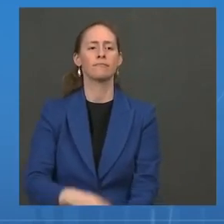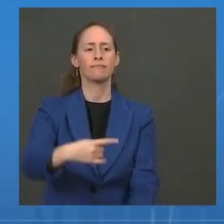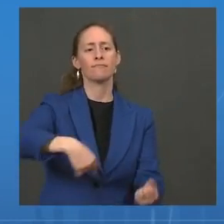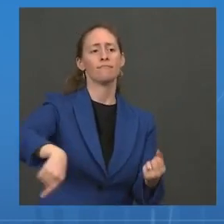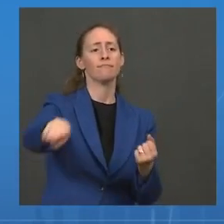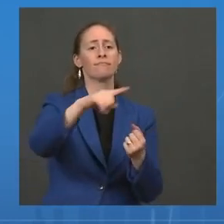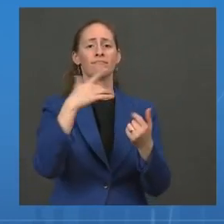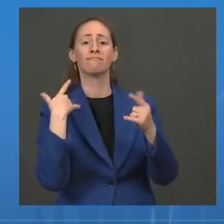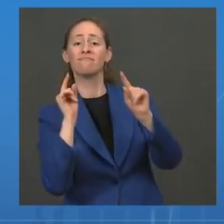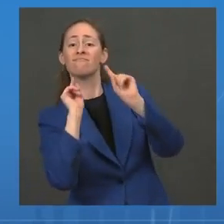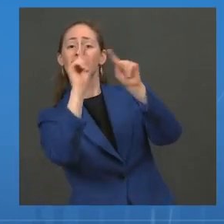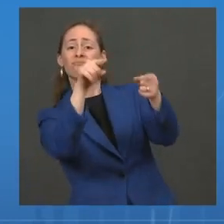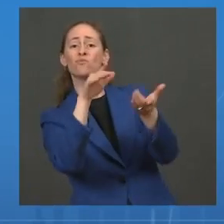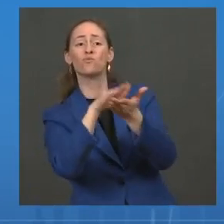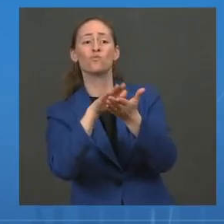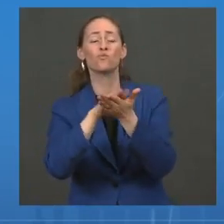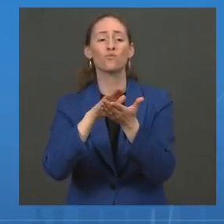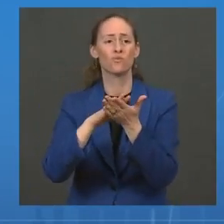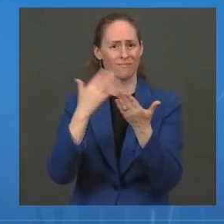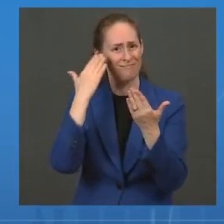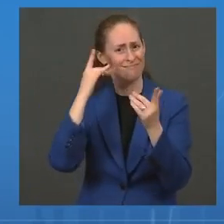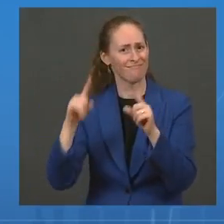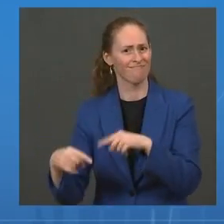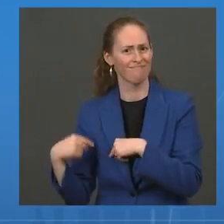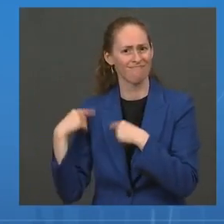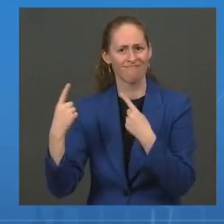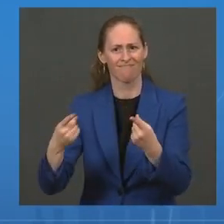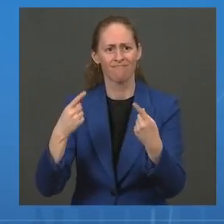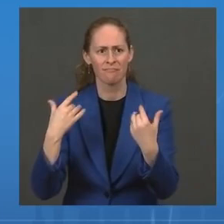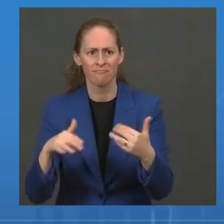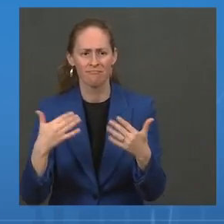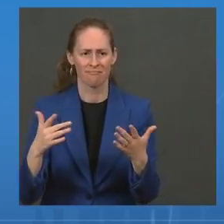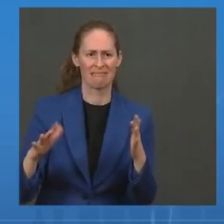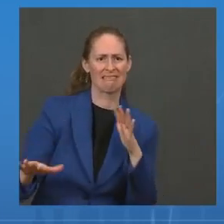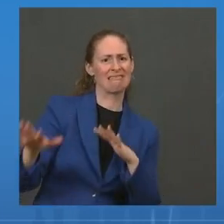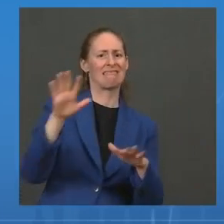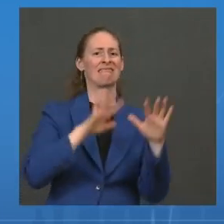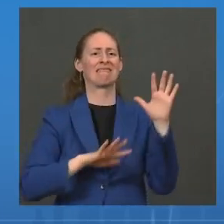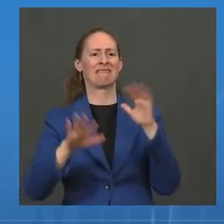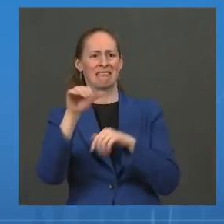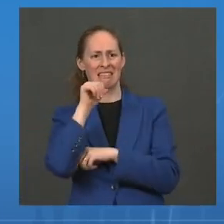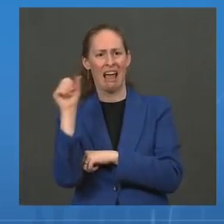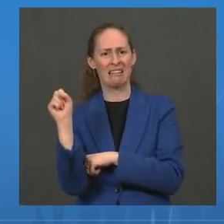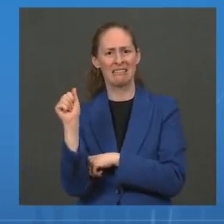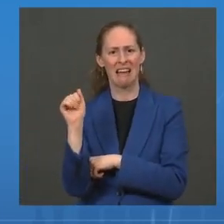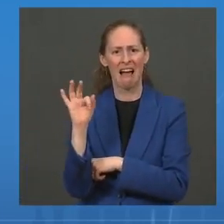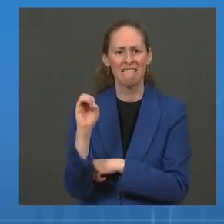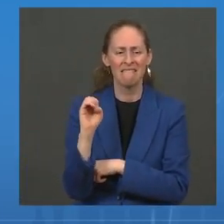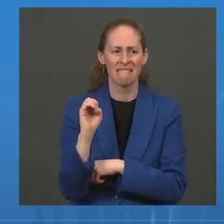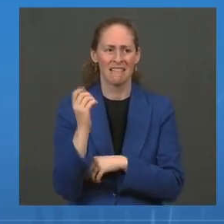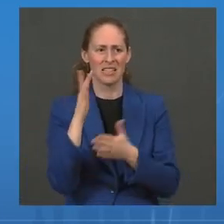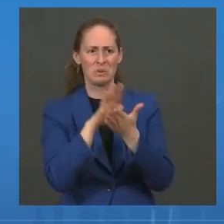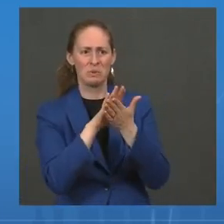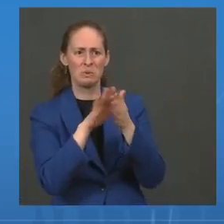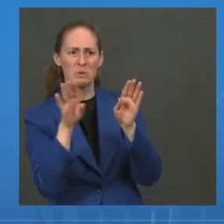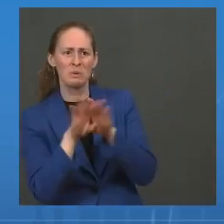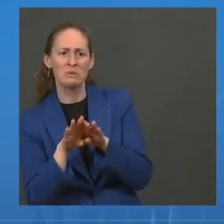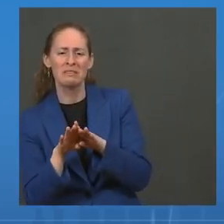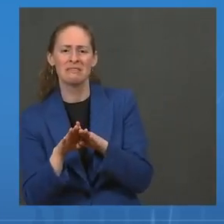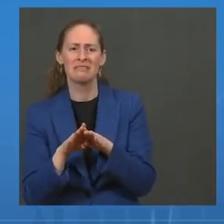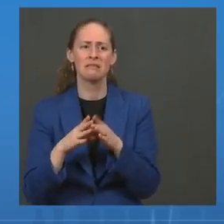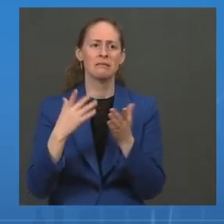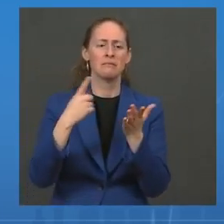For this past year and a half, many children have felt the effects of school closures, outbreaks among students and school staff,